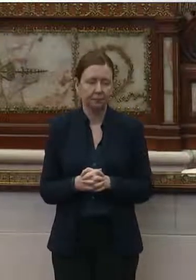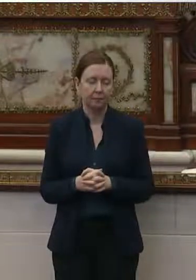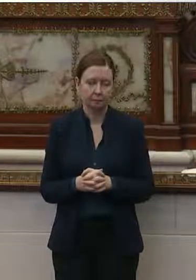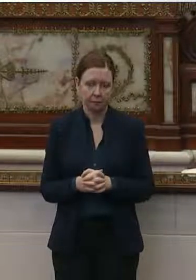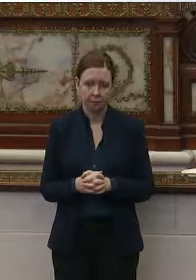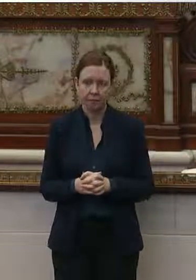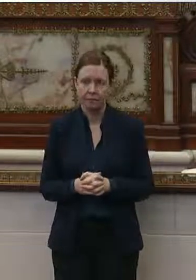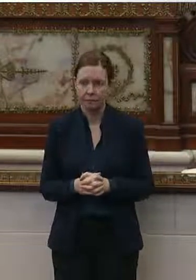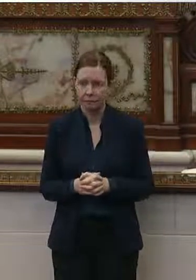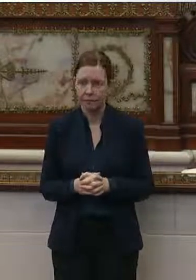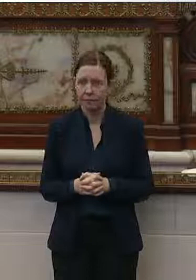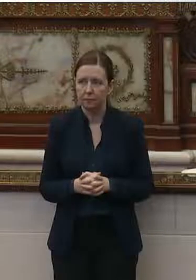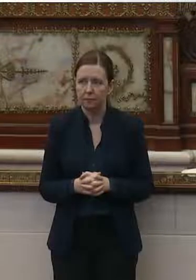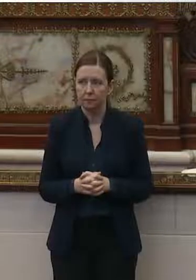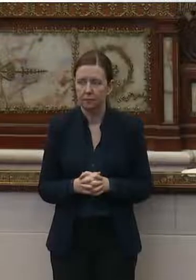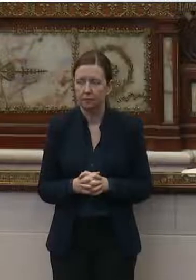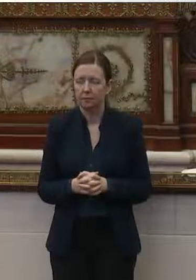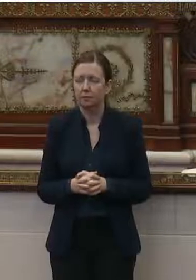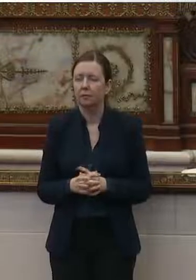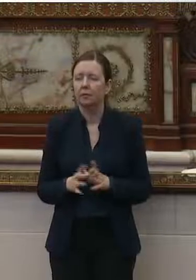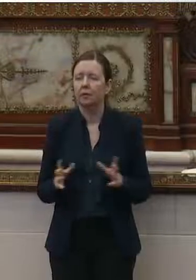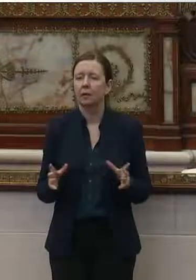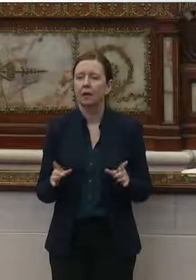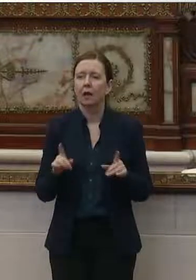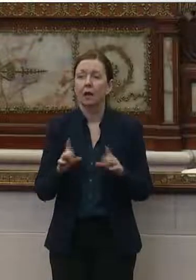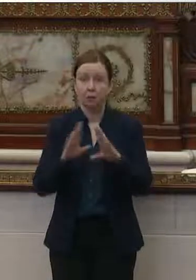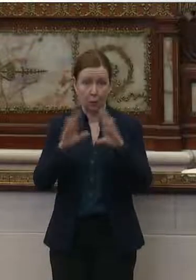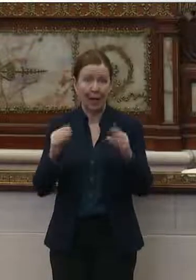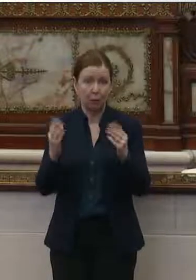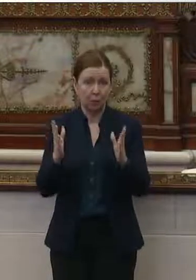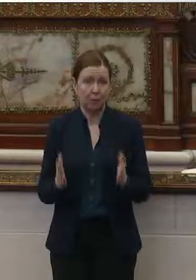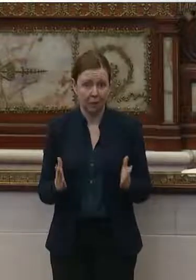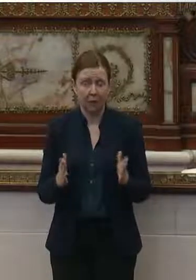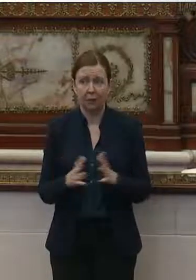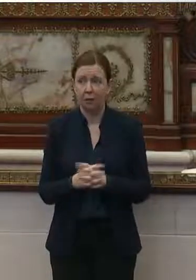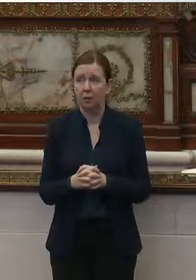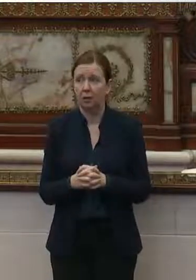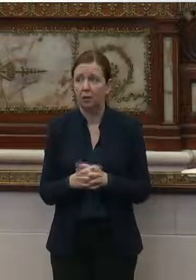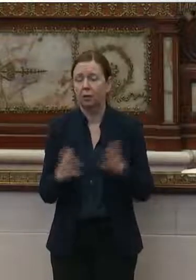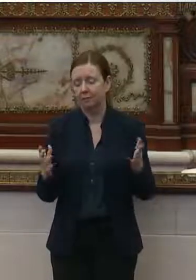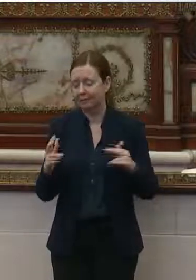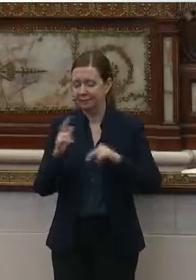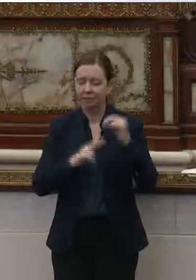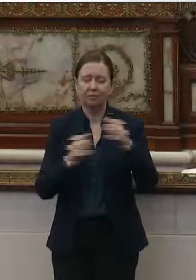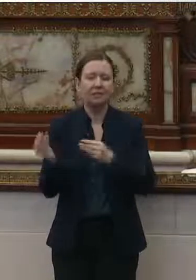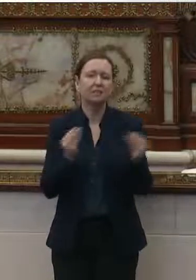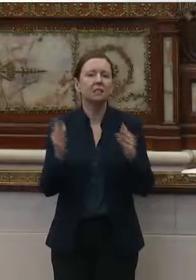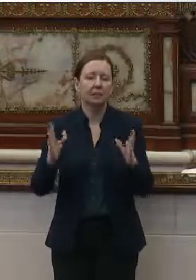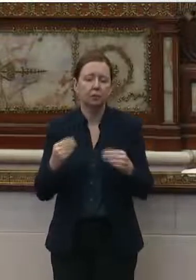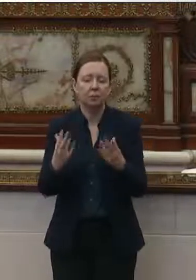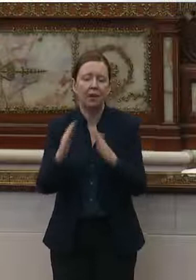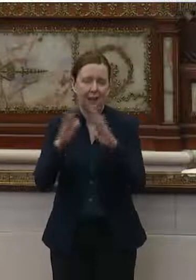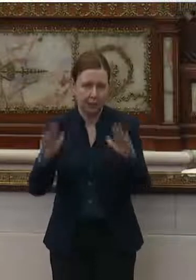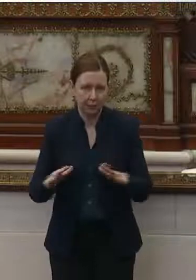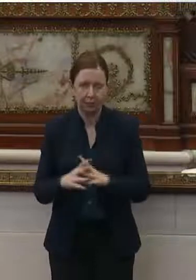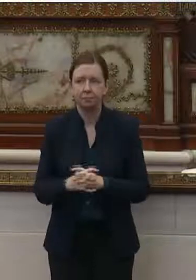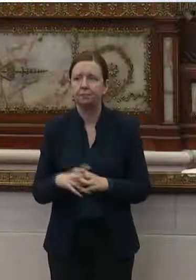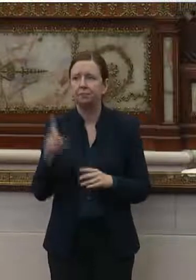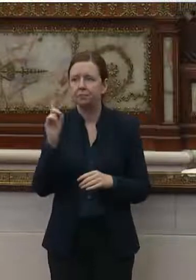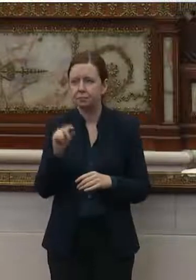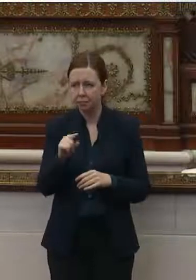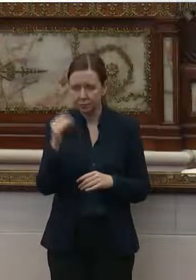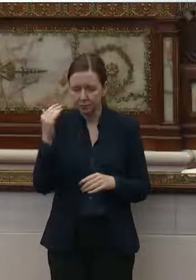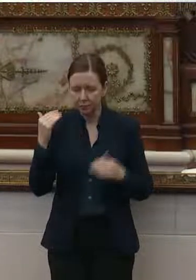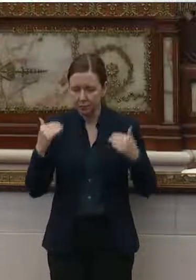as a housing provider or a facilitator to provide housing, do you